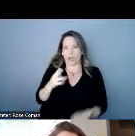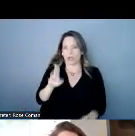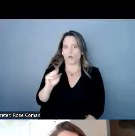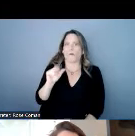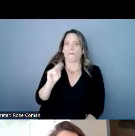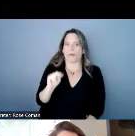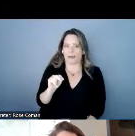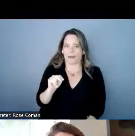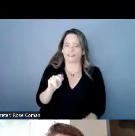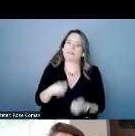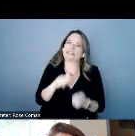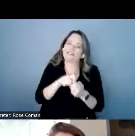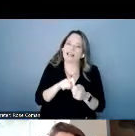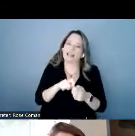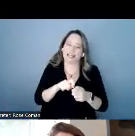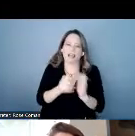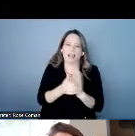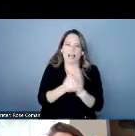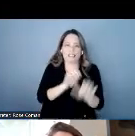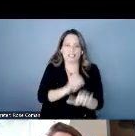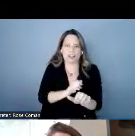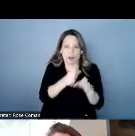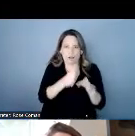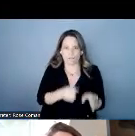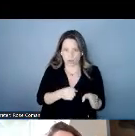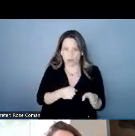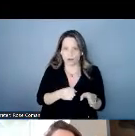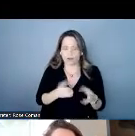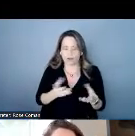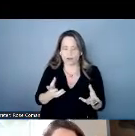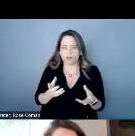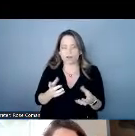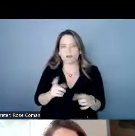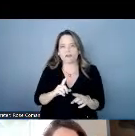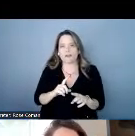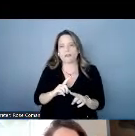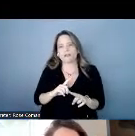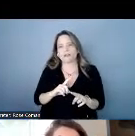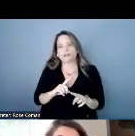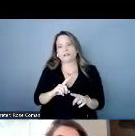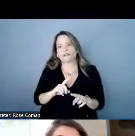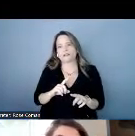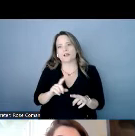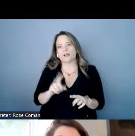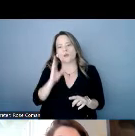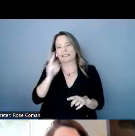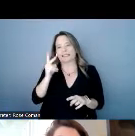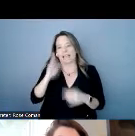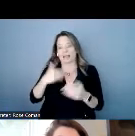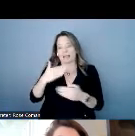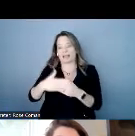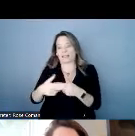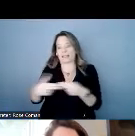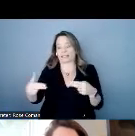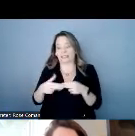in this case but as we'll see on the next slide stenographers and the human assistants have a lot of the same